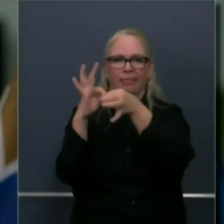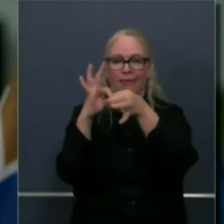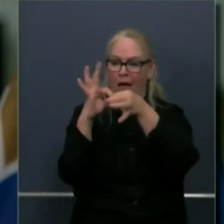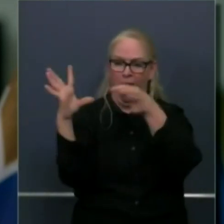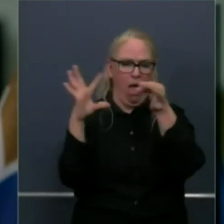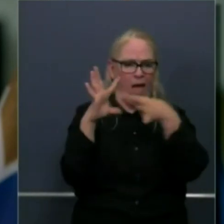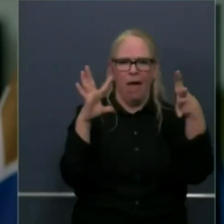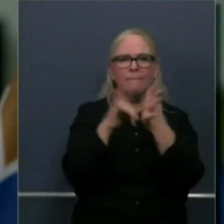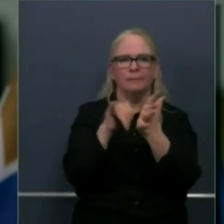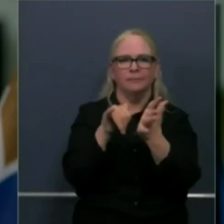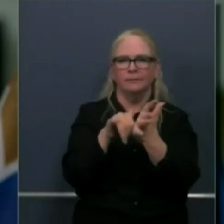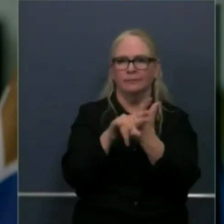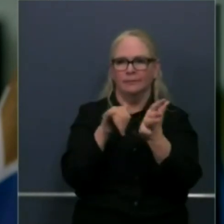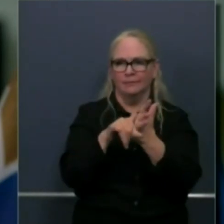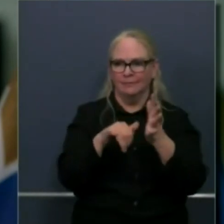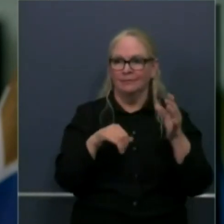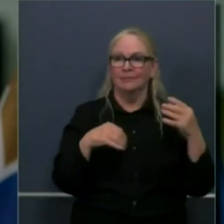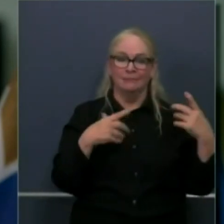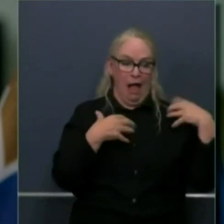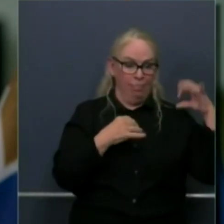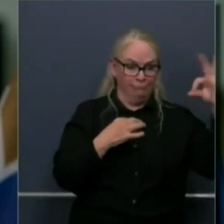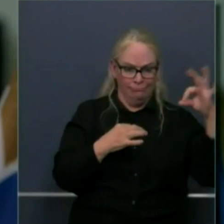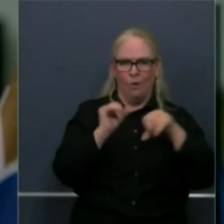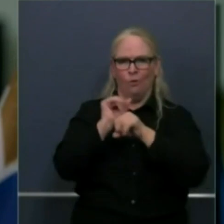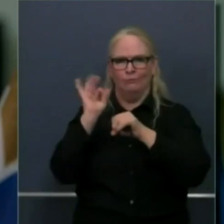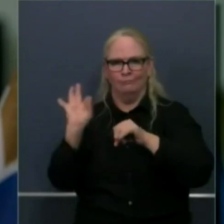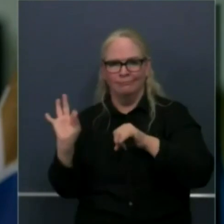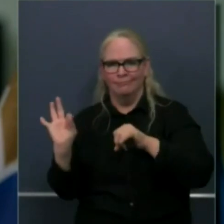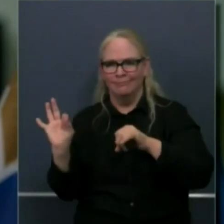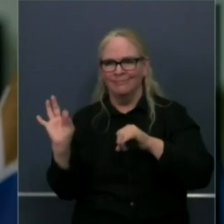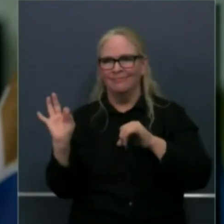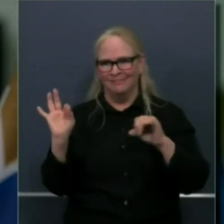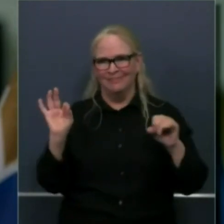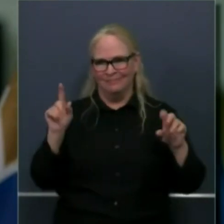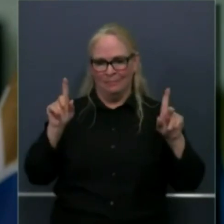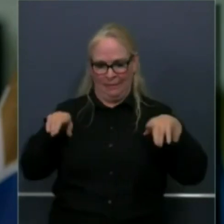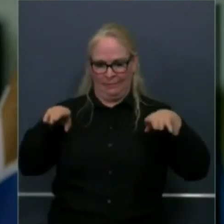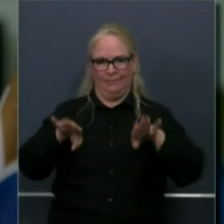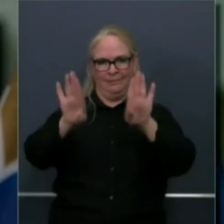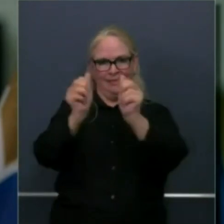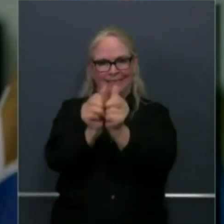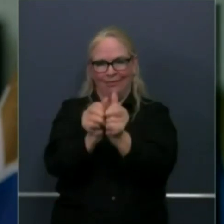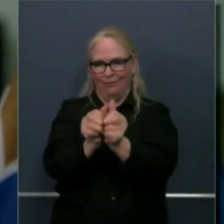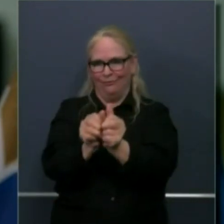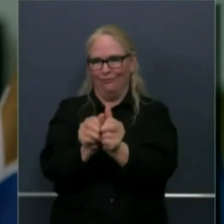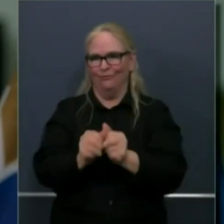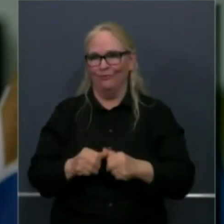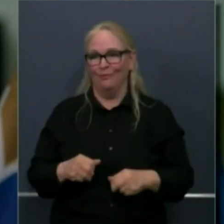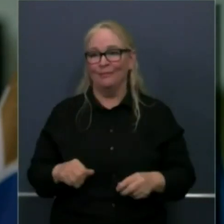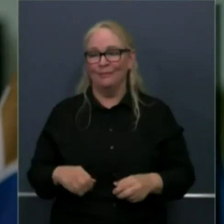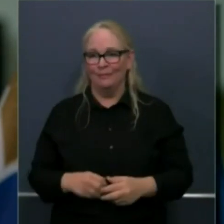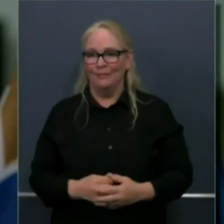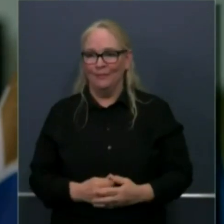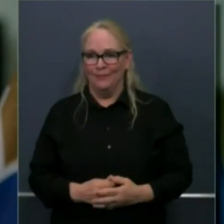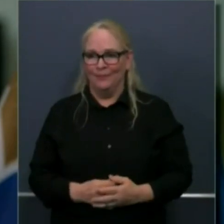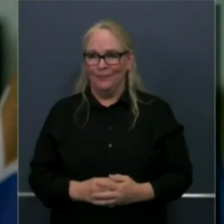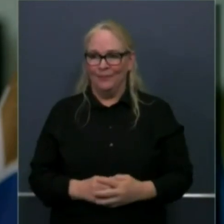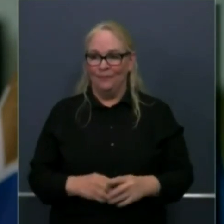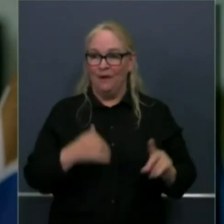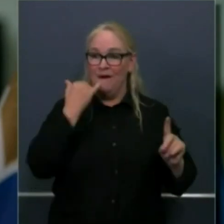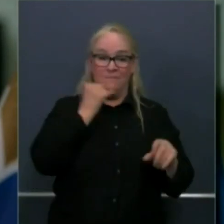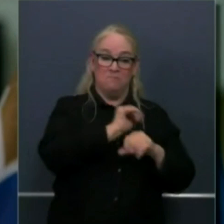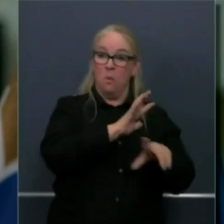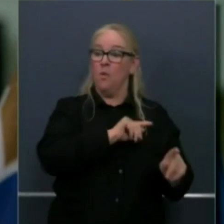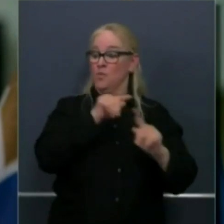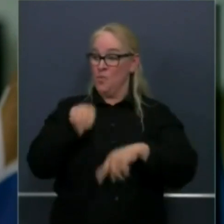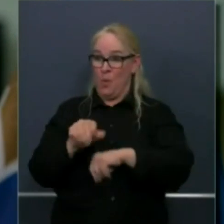How if that workforce, if they are exposed or are tested positive for COVID-19, how do we protect that